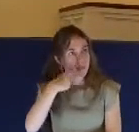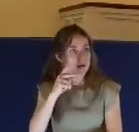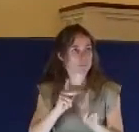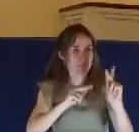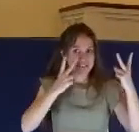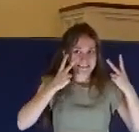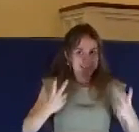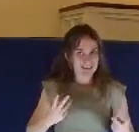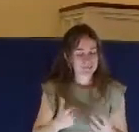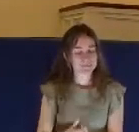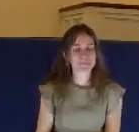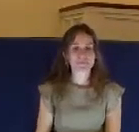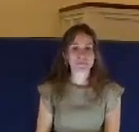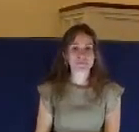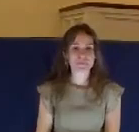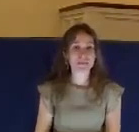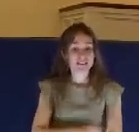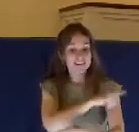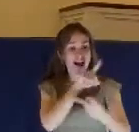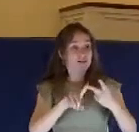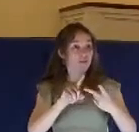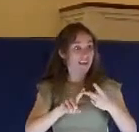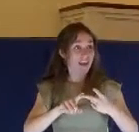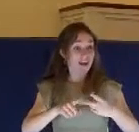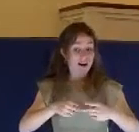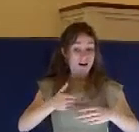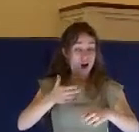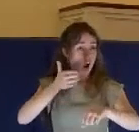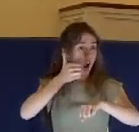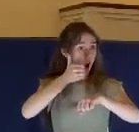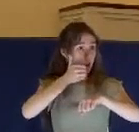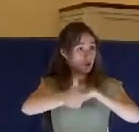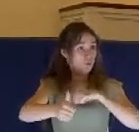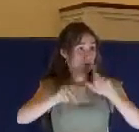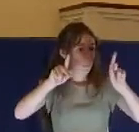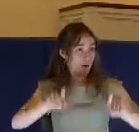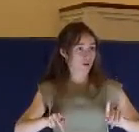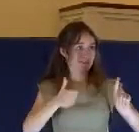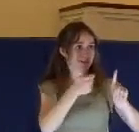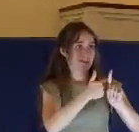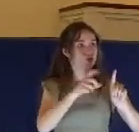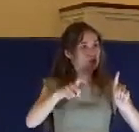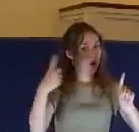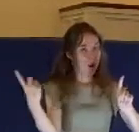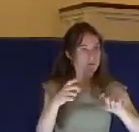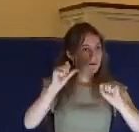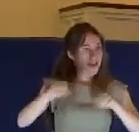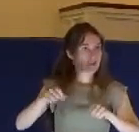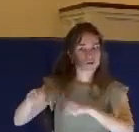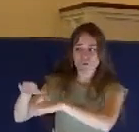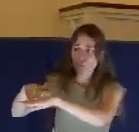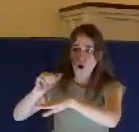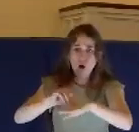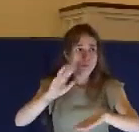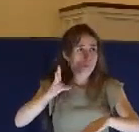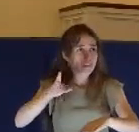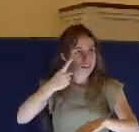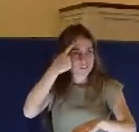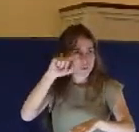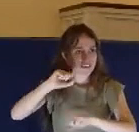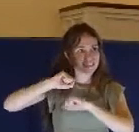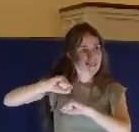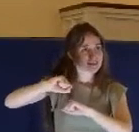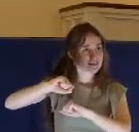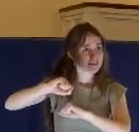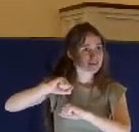And another thing, the accused was always allowed to call witnesses in his defense. This was all part of Jewish law, but Jesus was